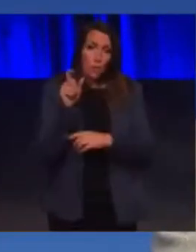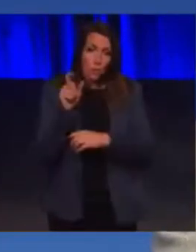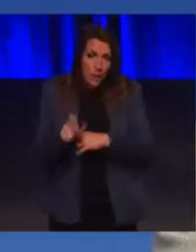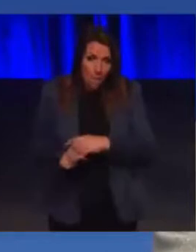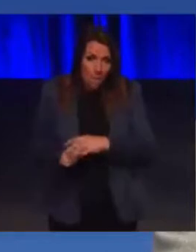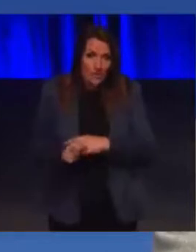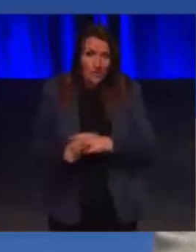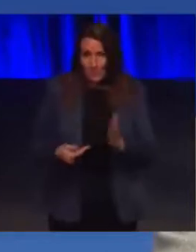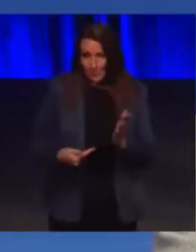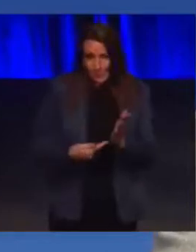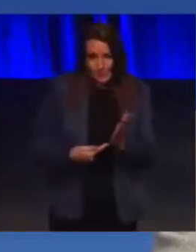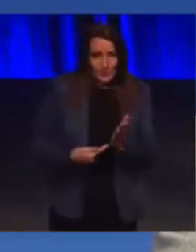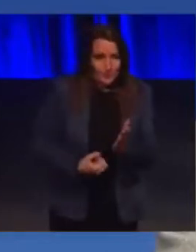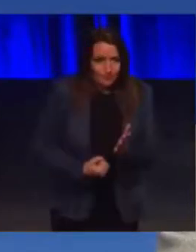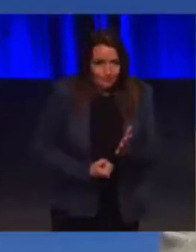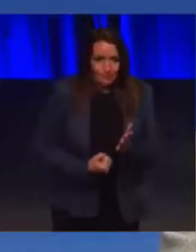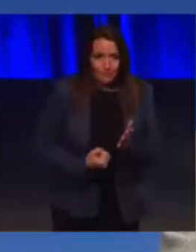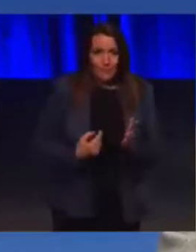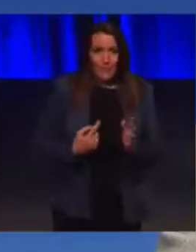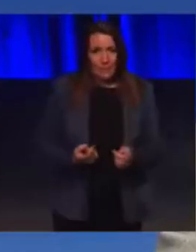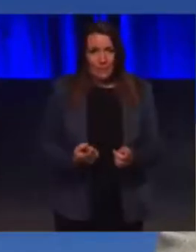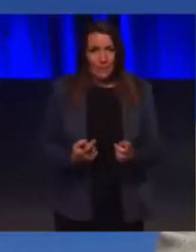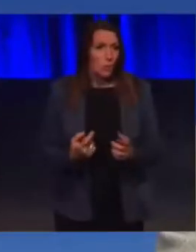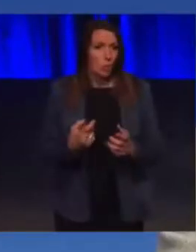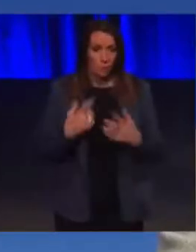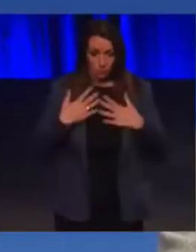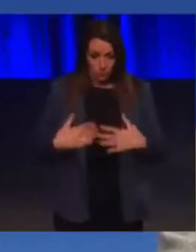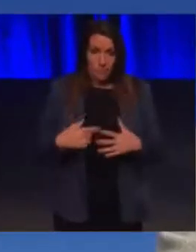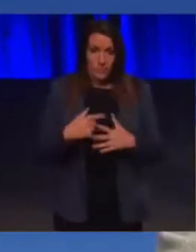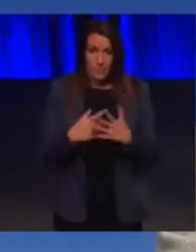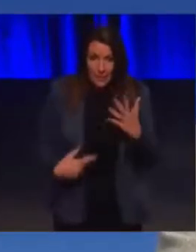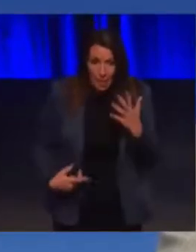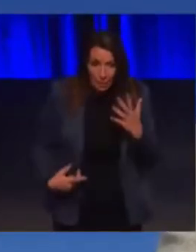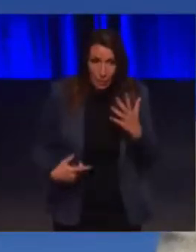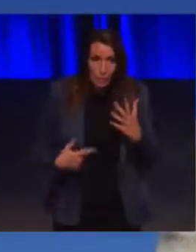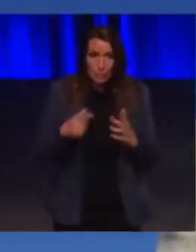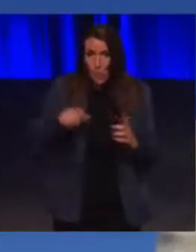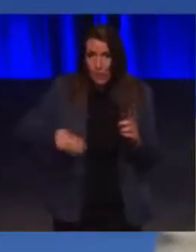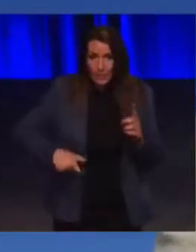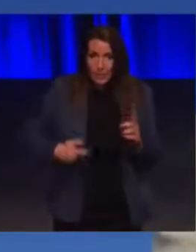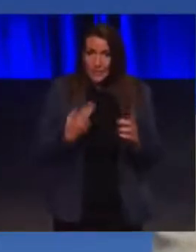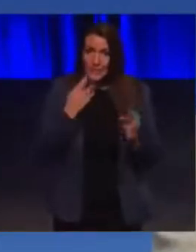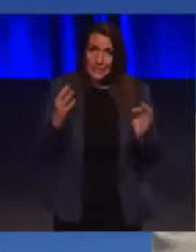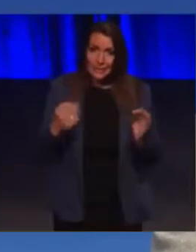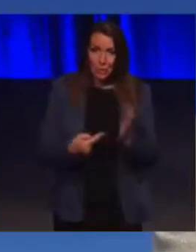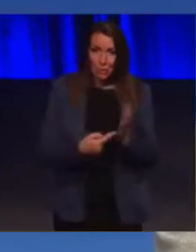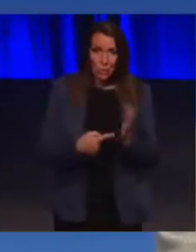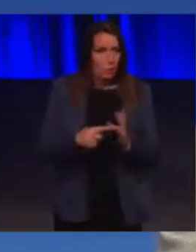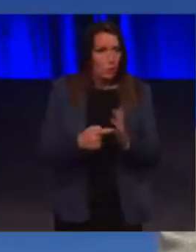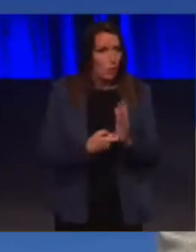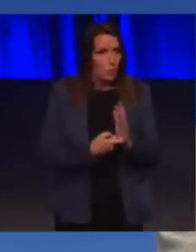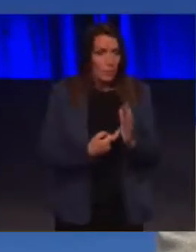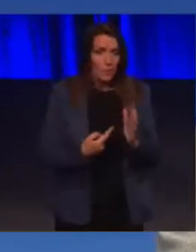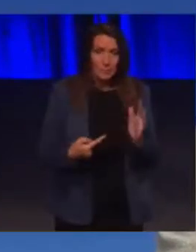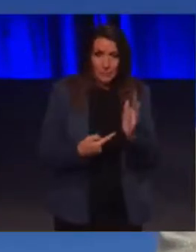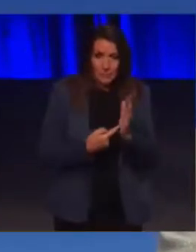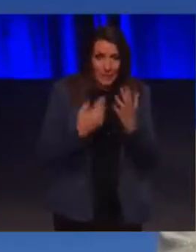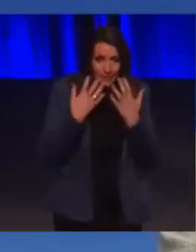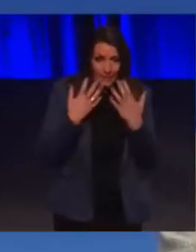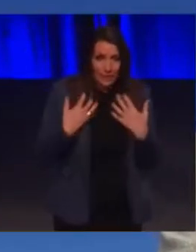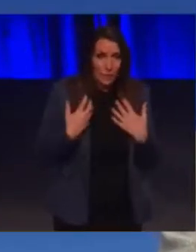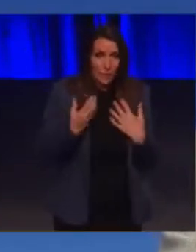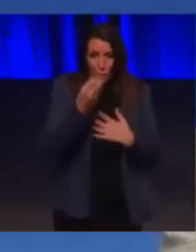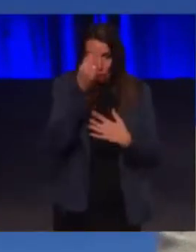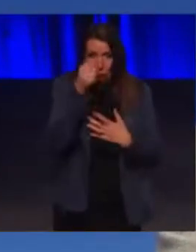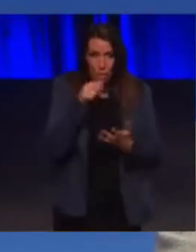incontinence, a physically disabled person with a restriction, or what about a teenager with learning difficulties who's still